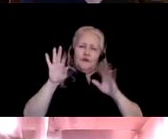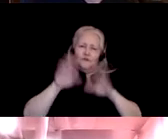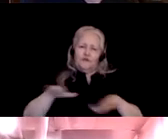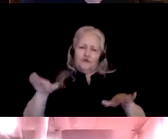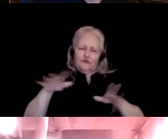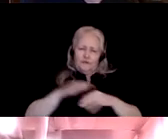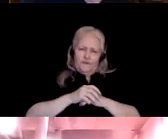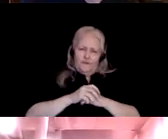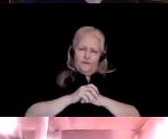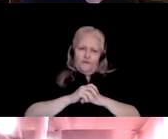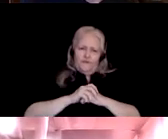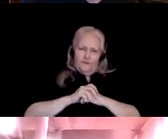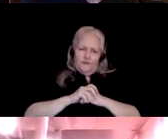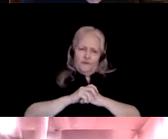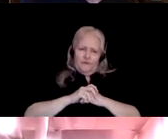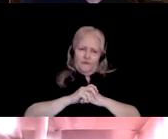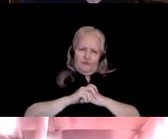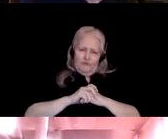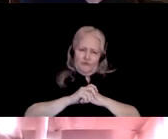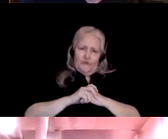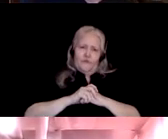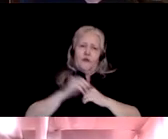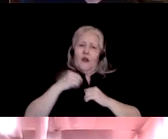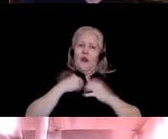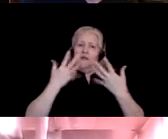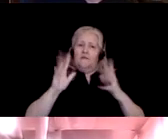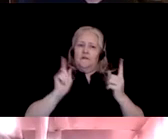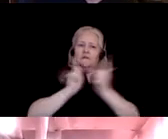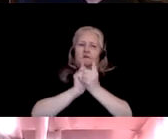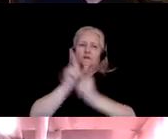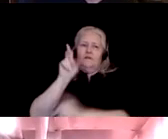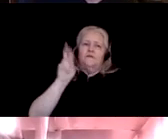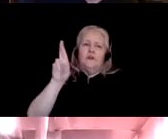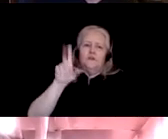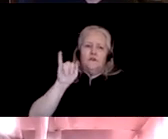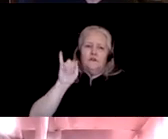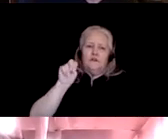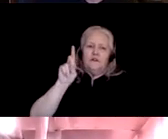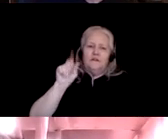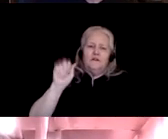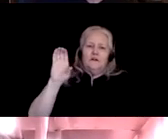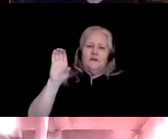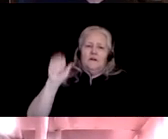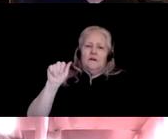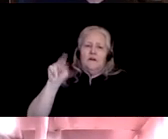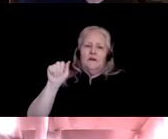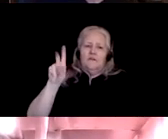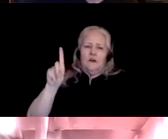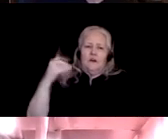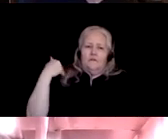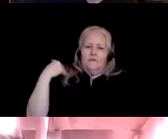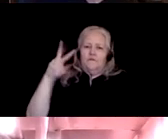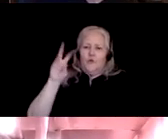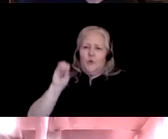then met Dr. Linda Karnert in the year 2008. We collaborated for her